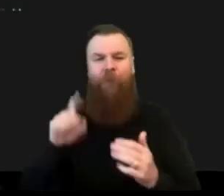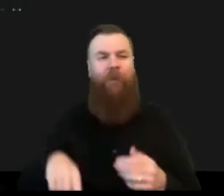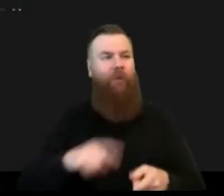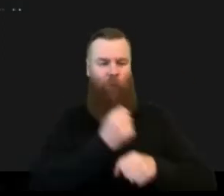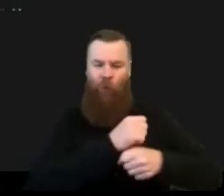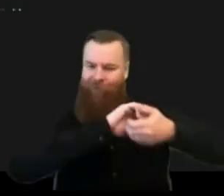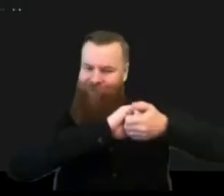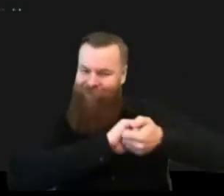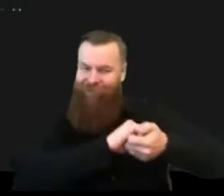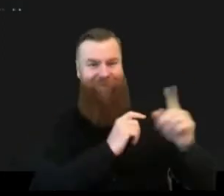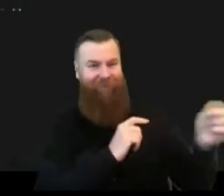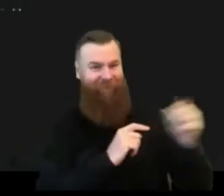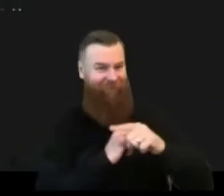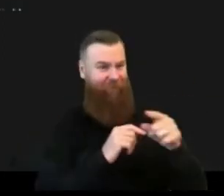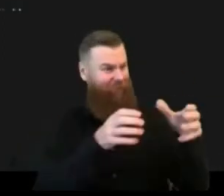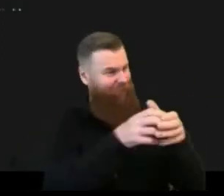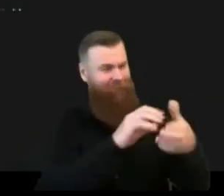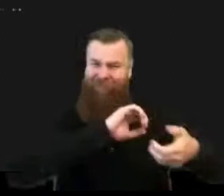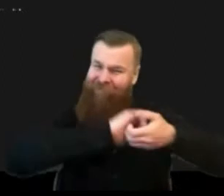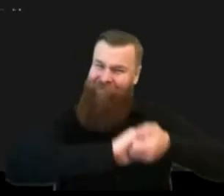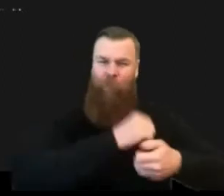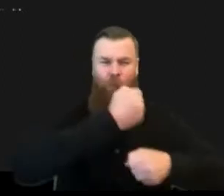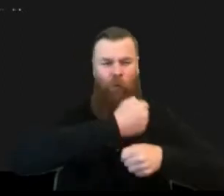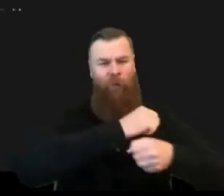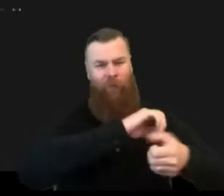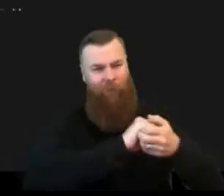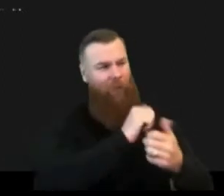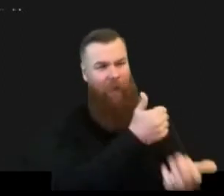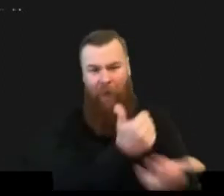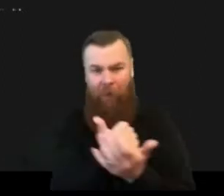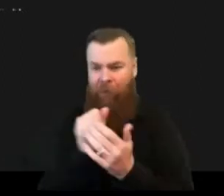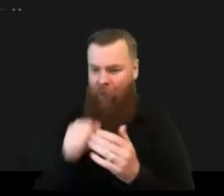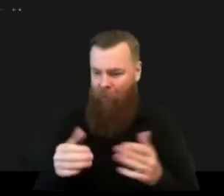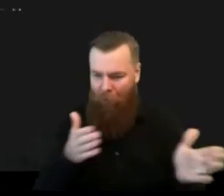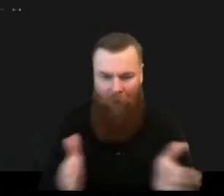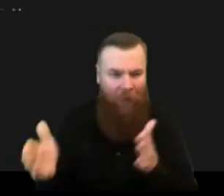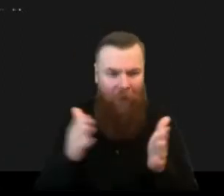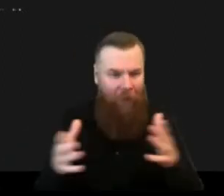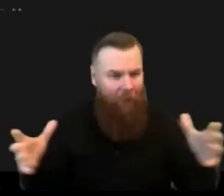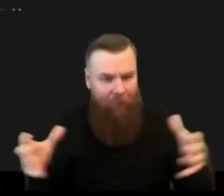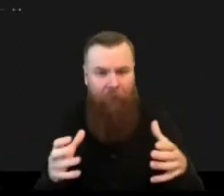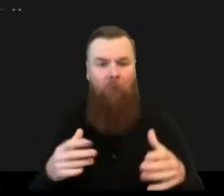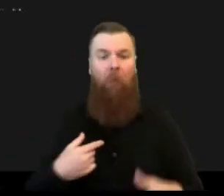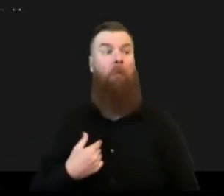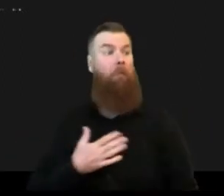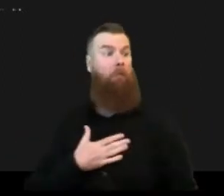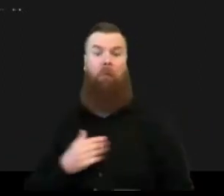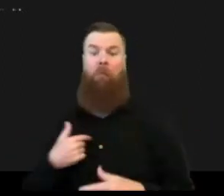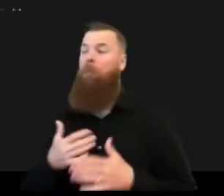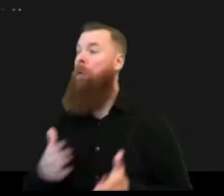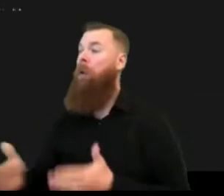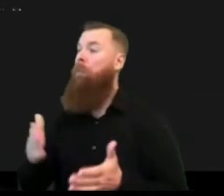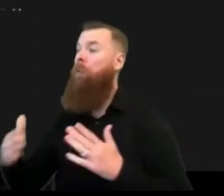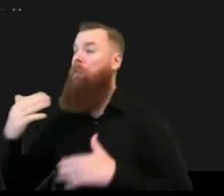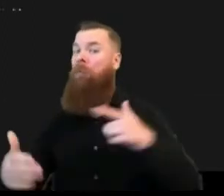a a crucial point really for uh making sure that people and show makers and responders trust these